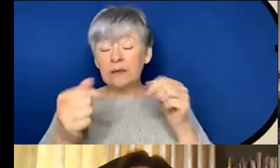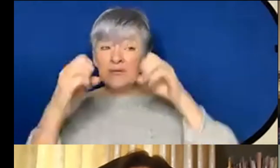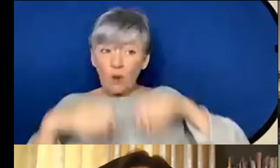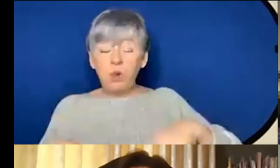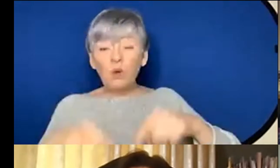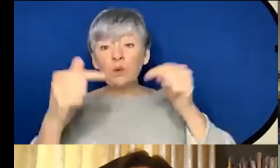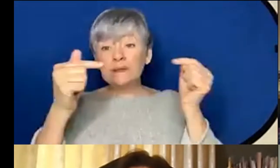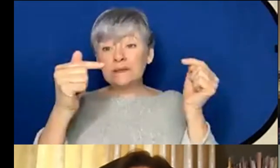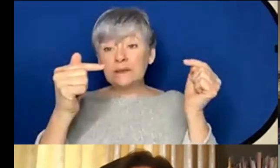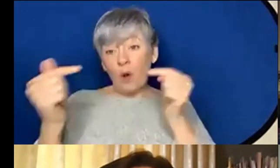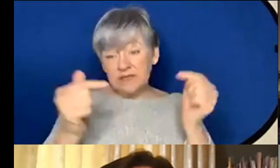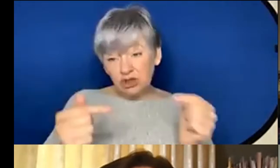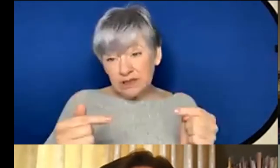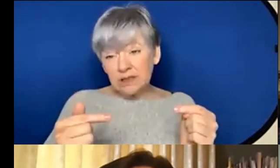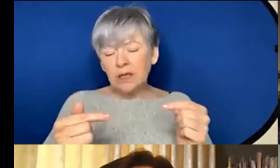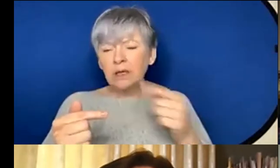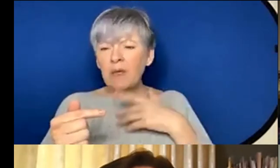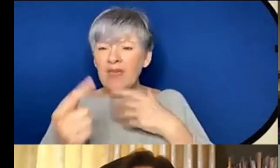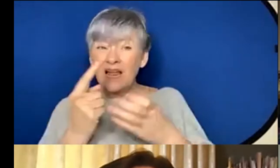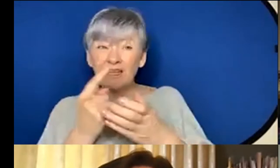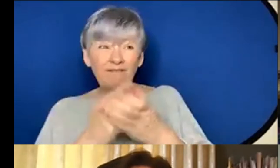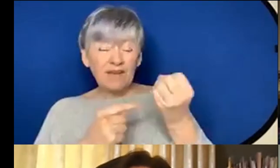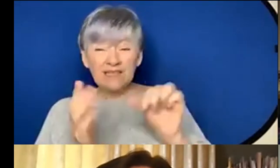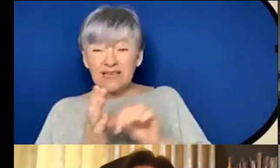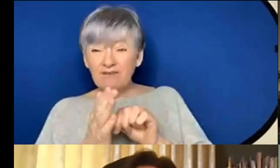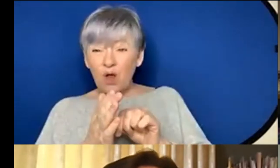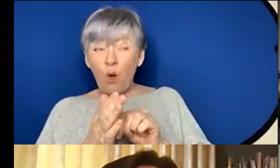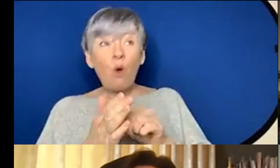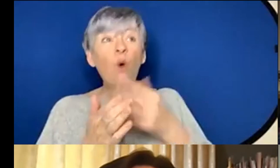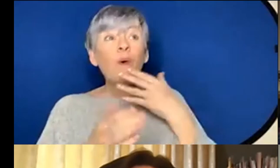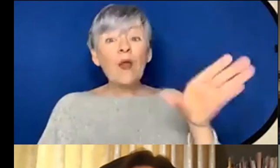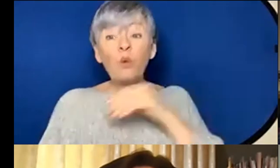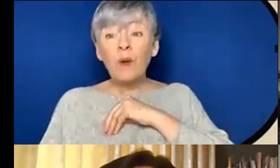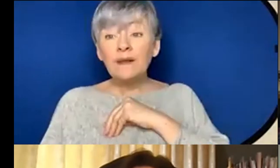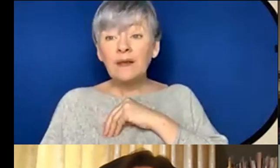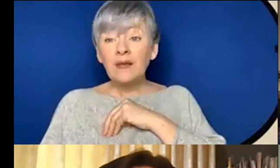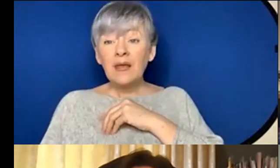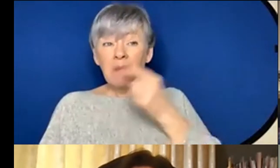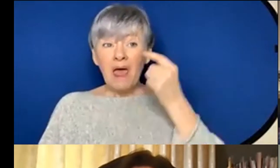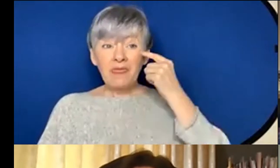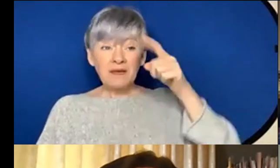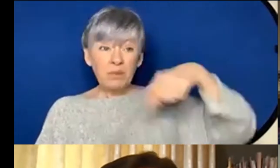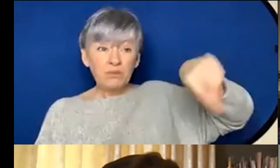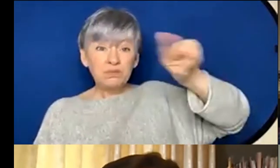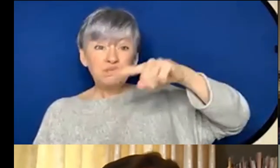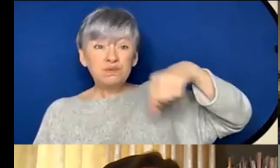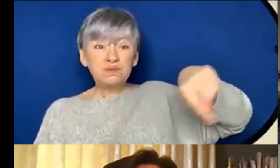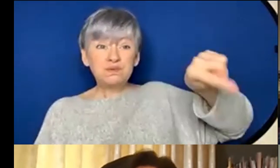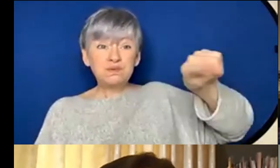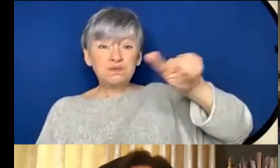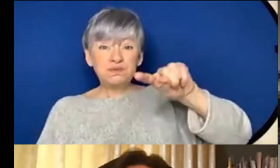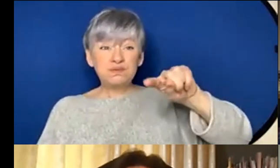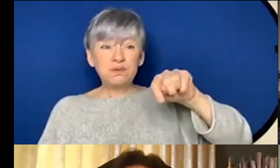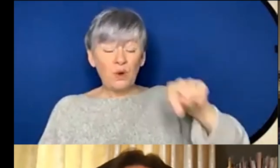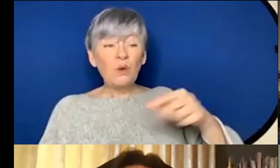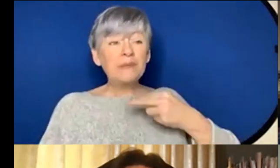but sometimes I actually find it difficult to actually and even when I win a competition and I think about who else has who else has gone and who are going to be